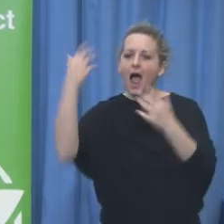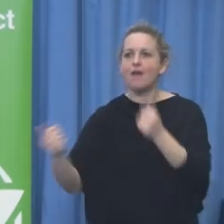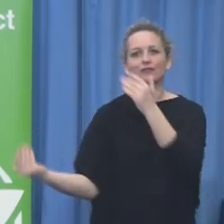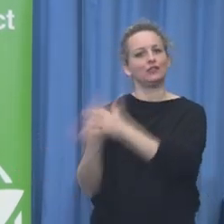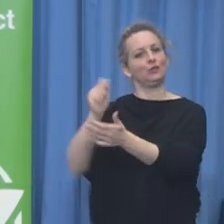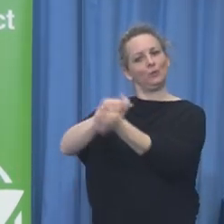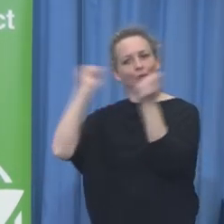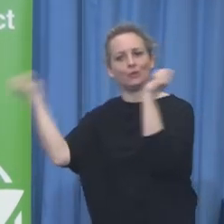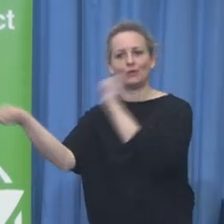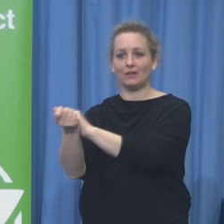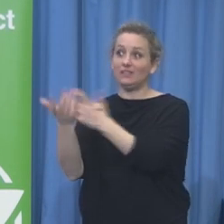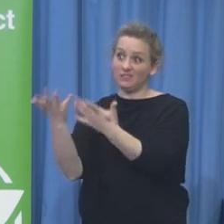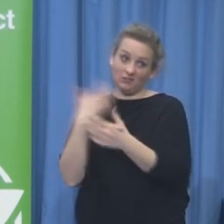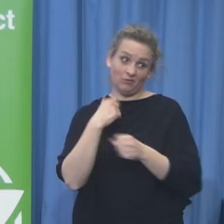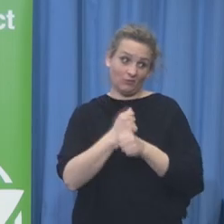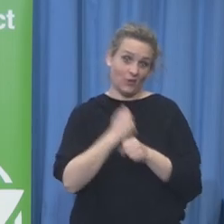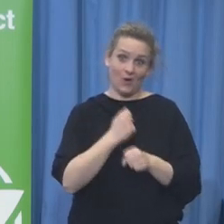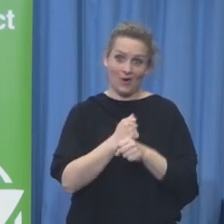for a pass. Thank you.